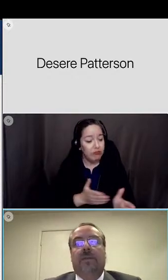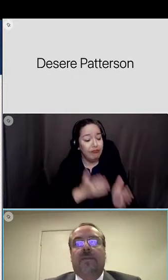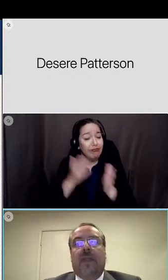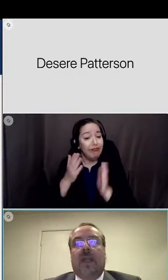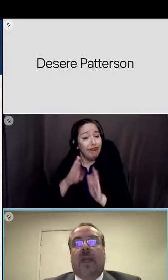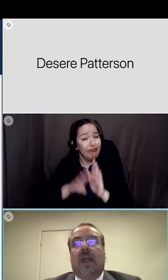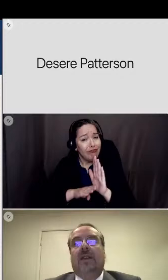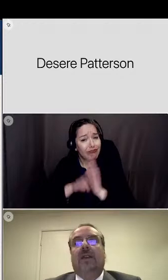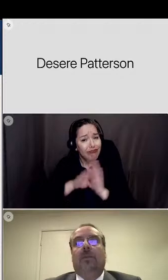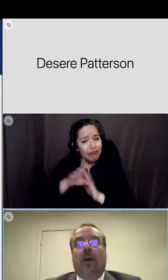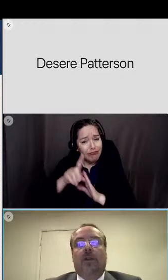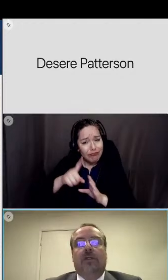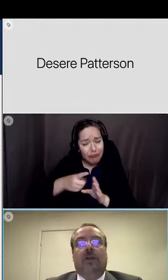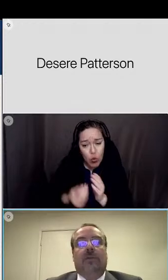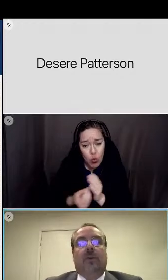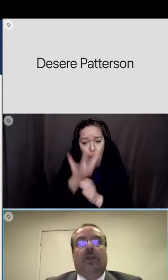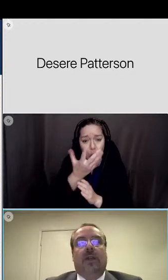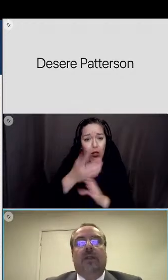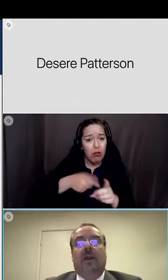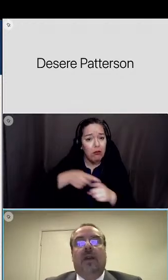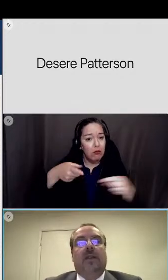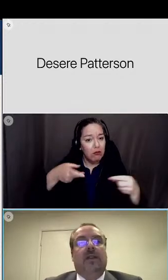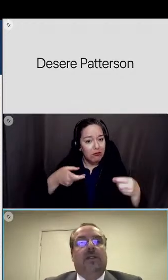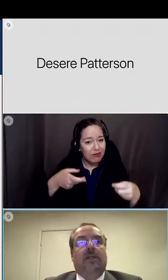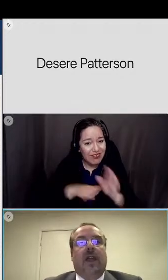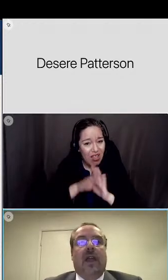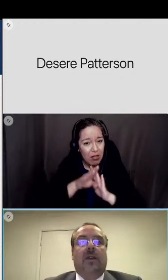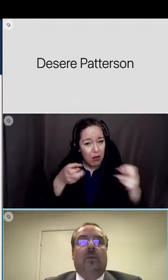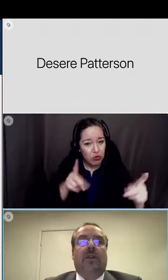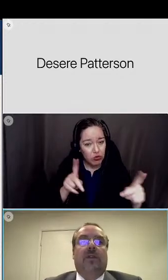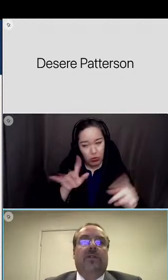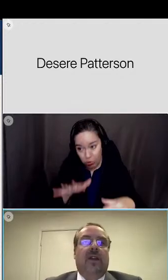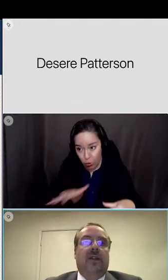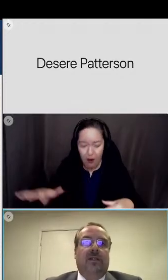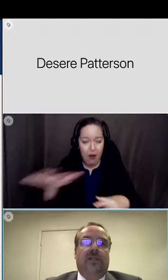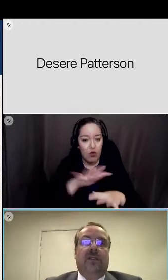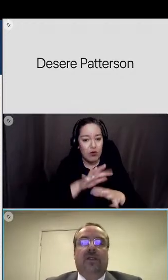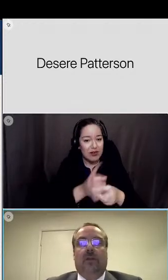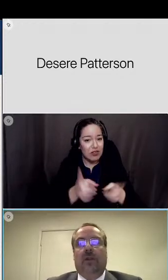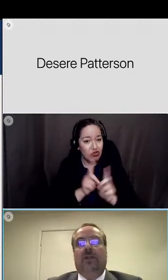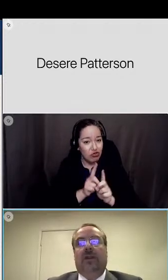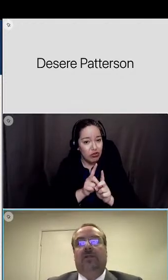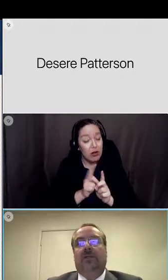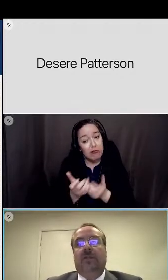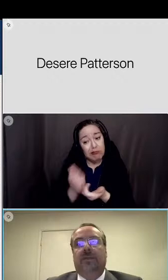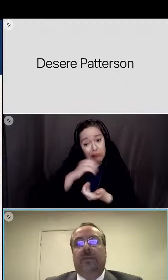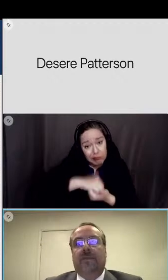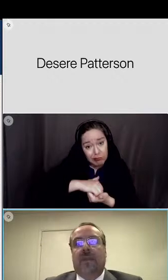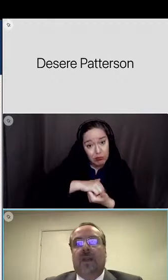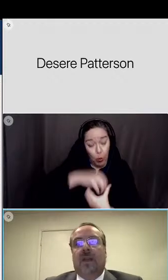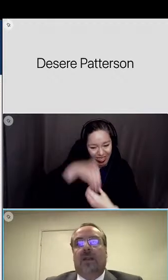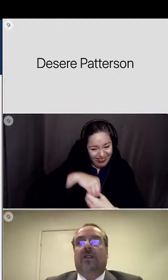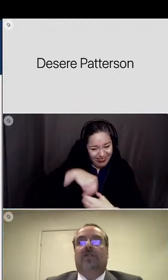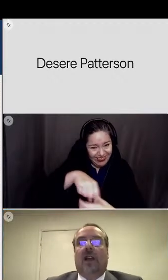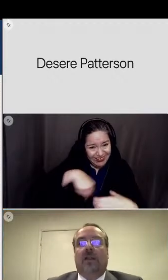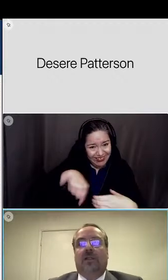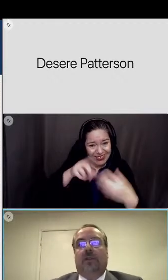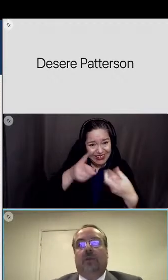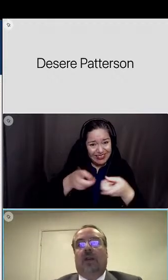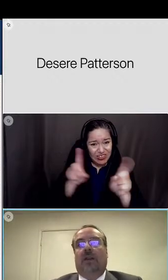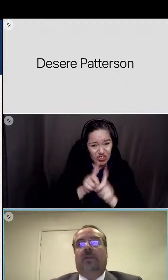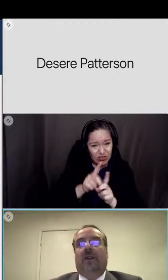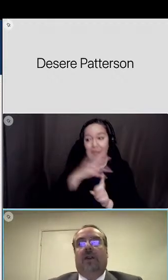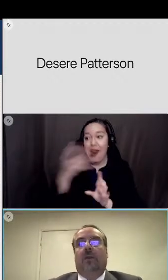district and in our partnerships within the district and with outside agencies and organizations the